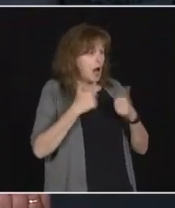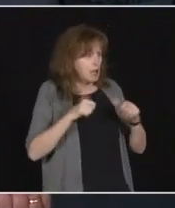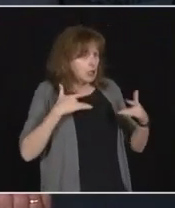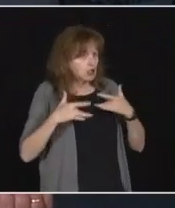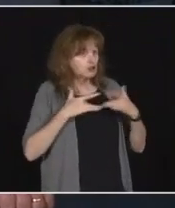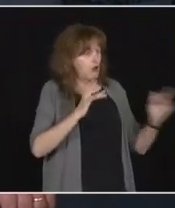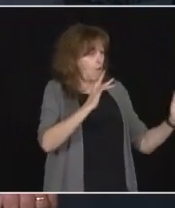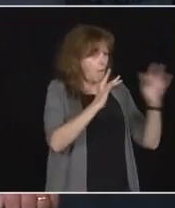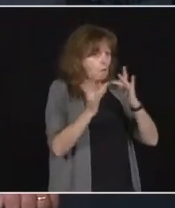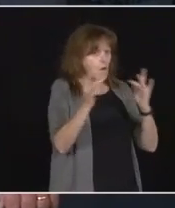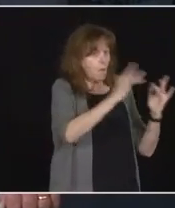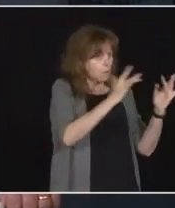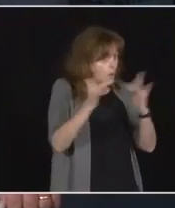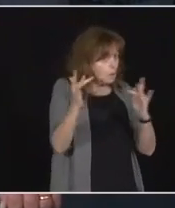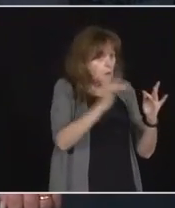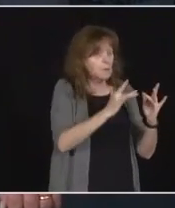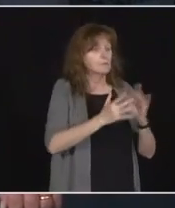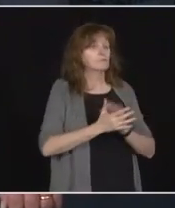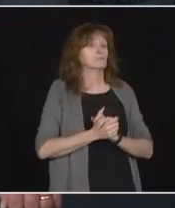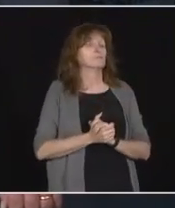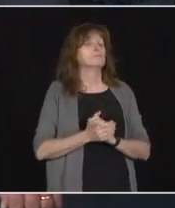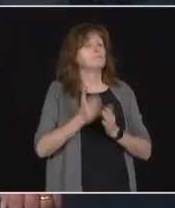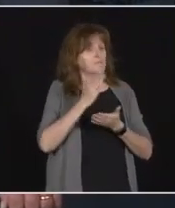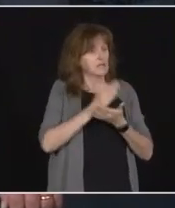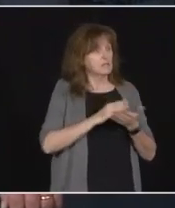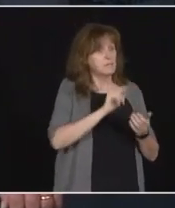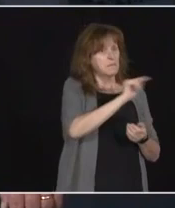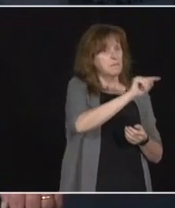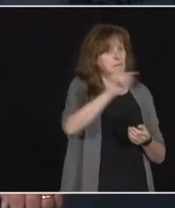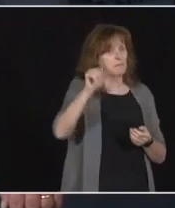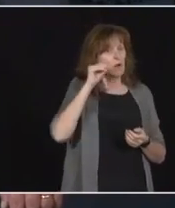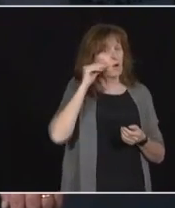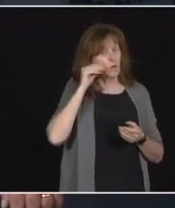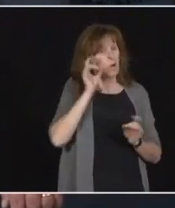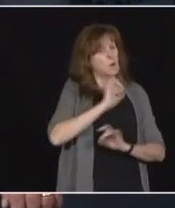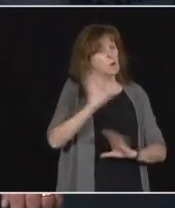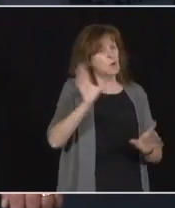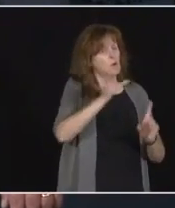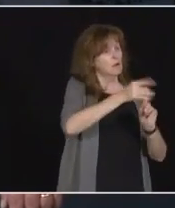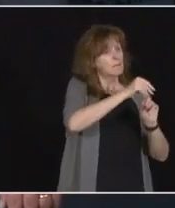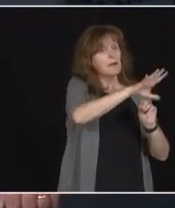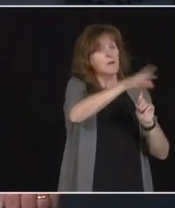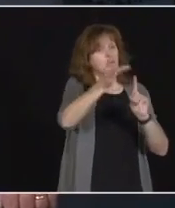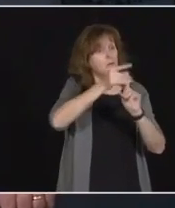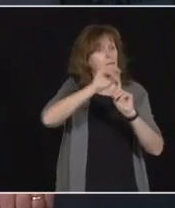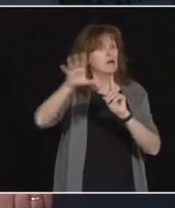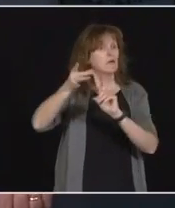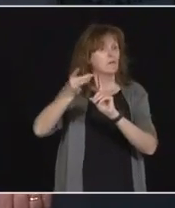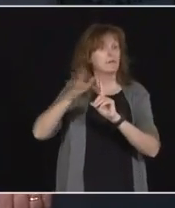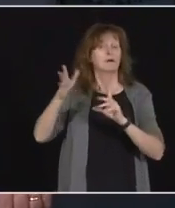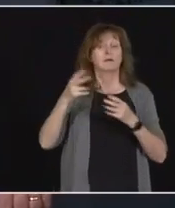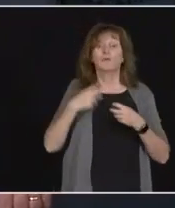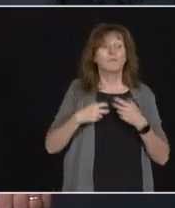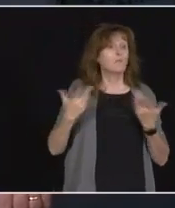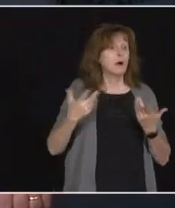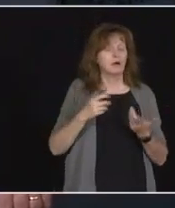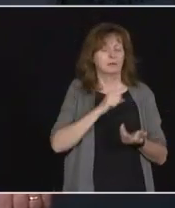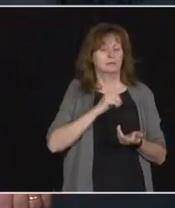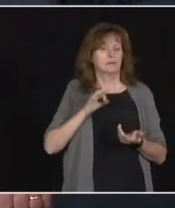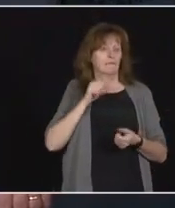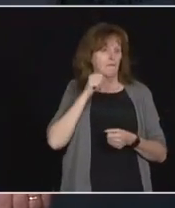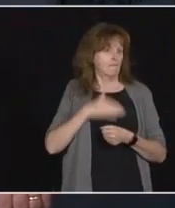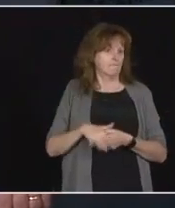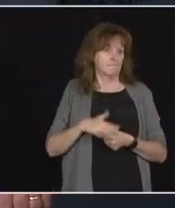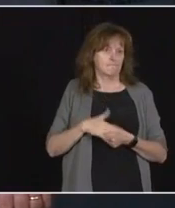surrounding some of the homes that were in crises was staffing. Staffing, as you know, was already in a crisis situation for long-term